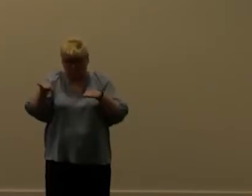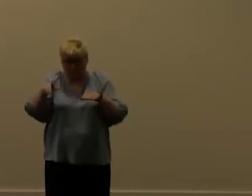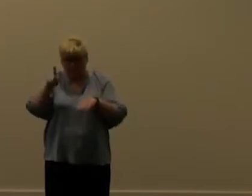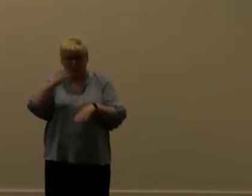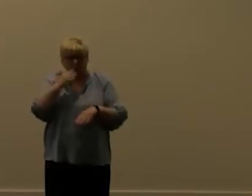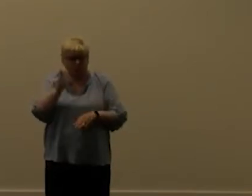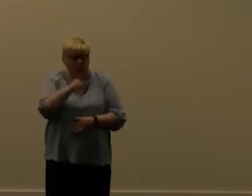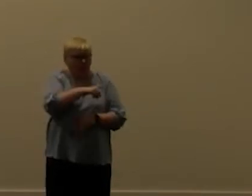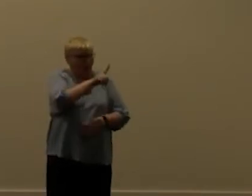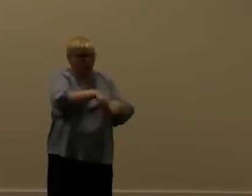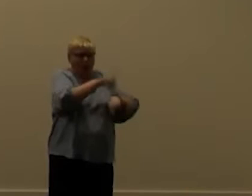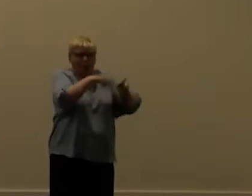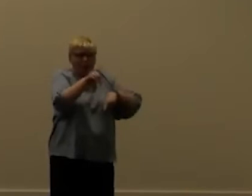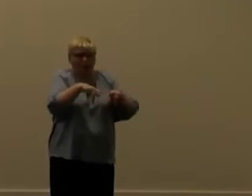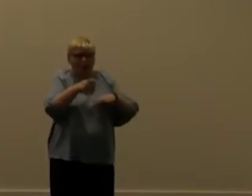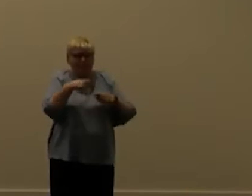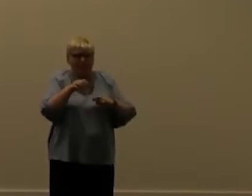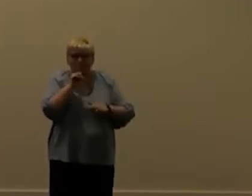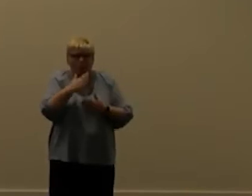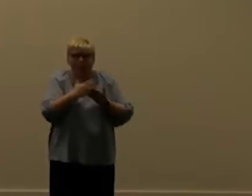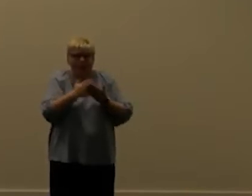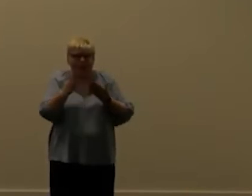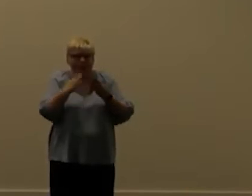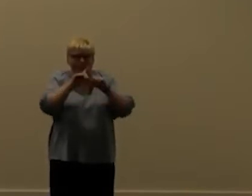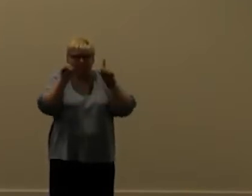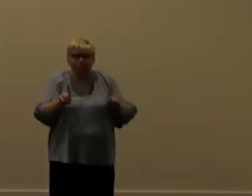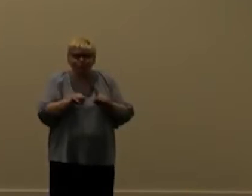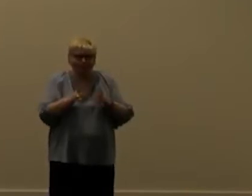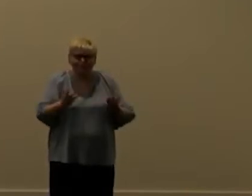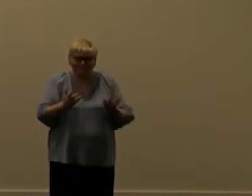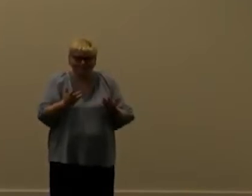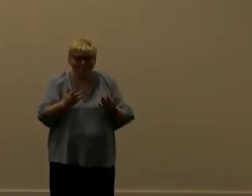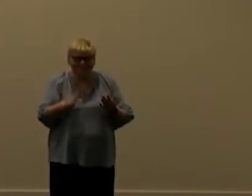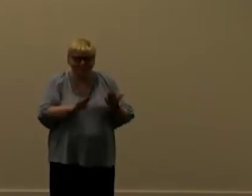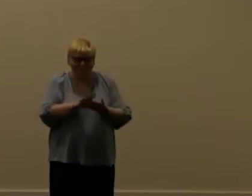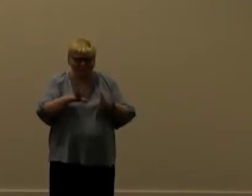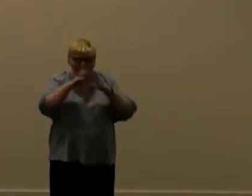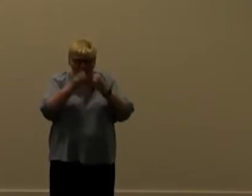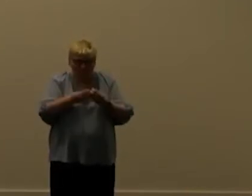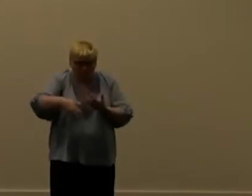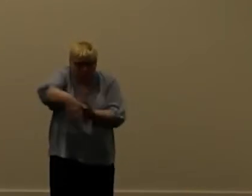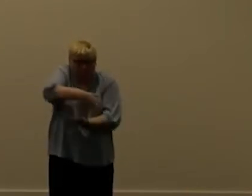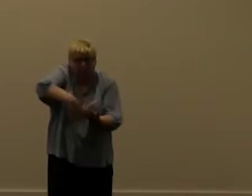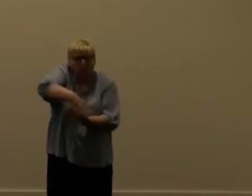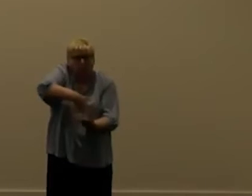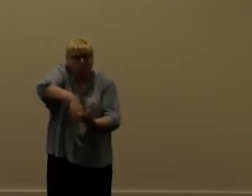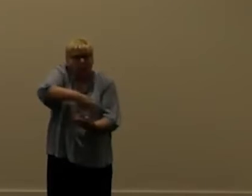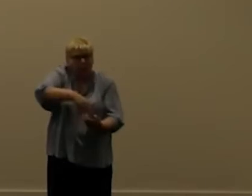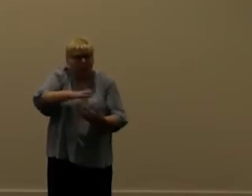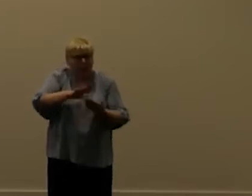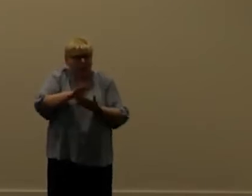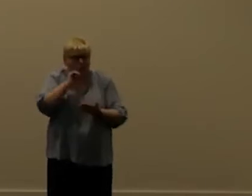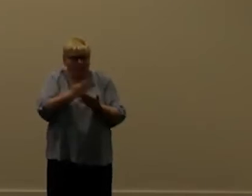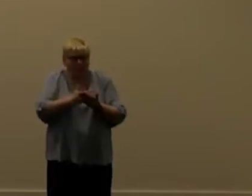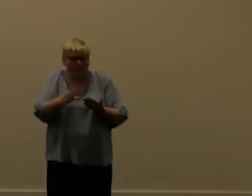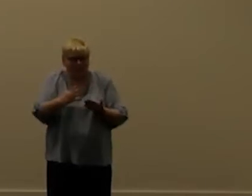all the api calls and then the entire instance or the entire tenant in that case would like break uh you wouldn't do that but that's